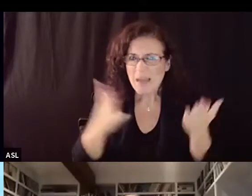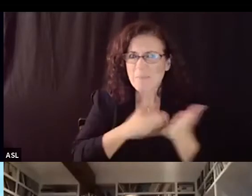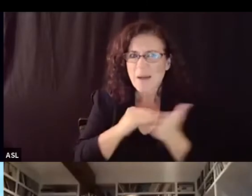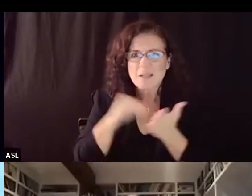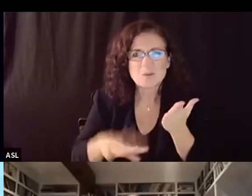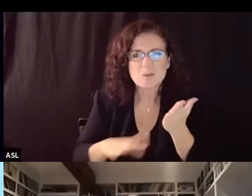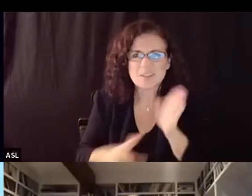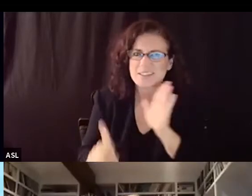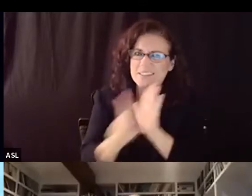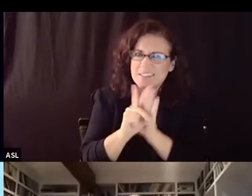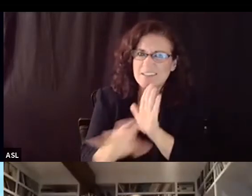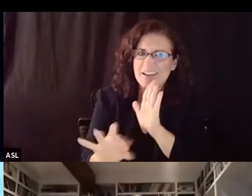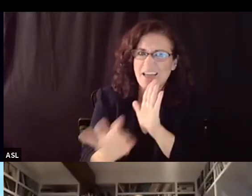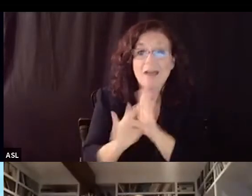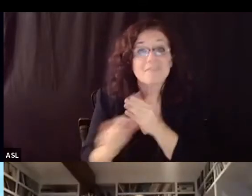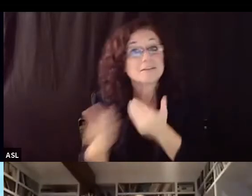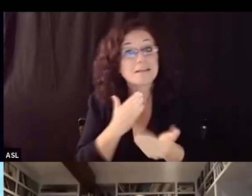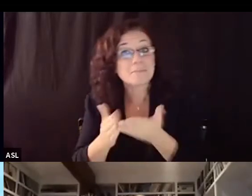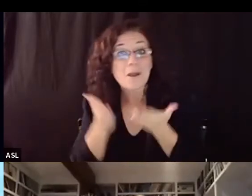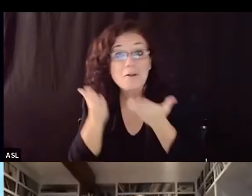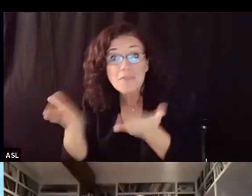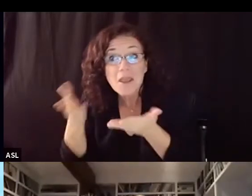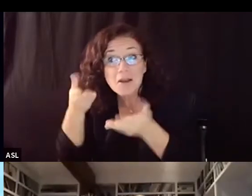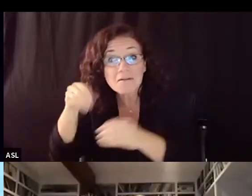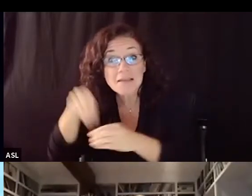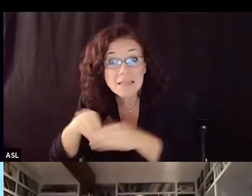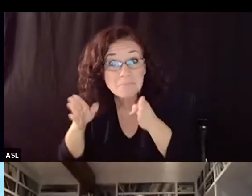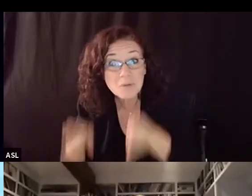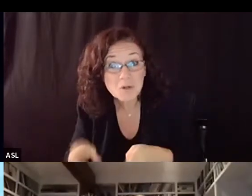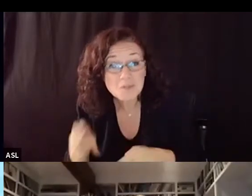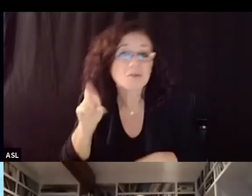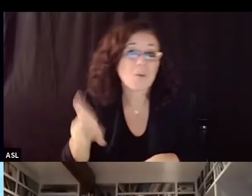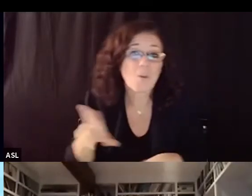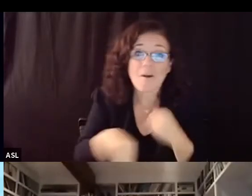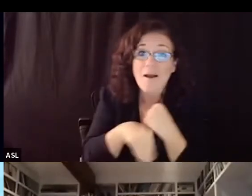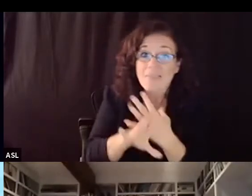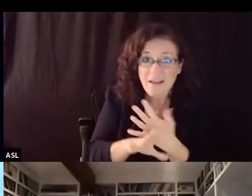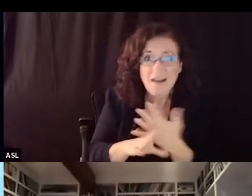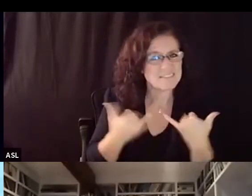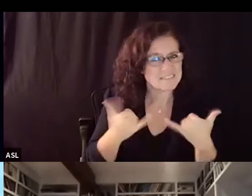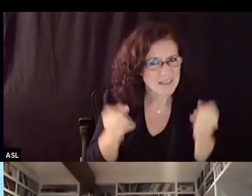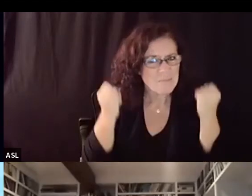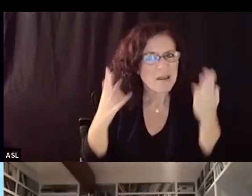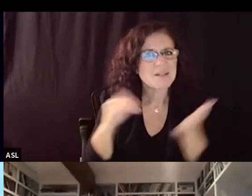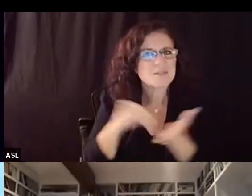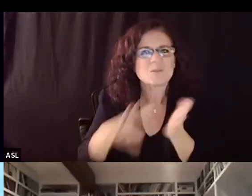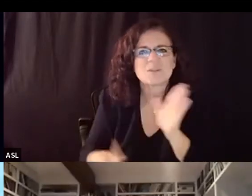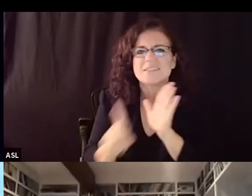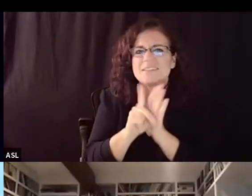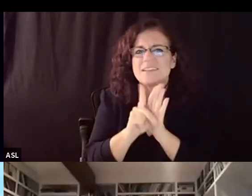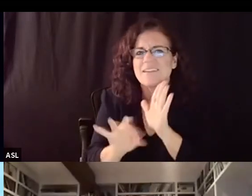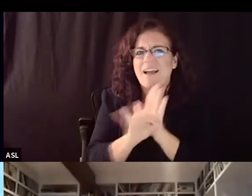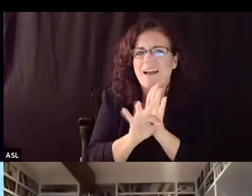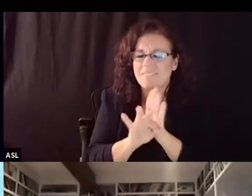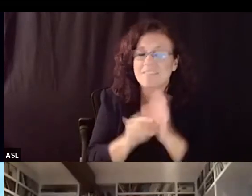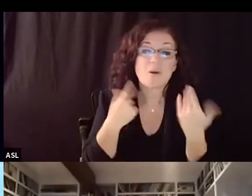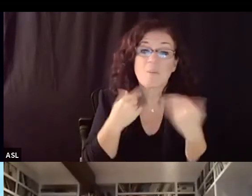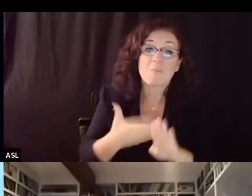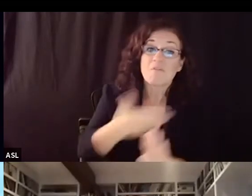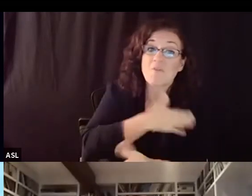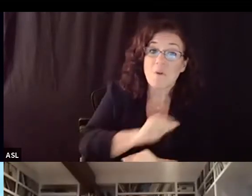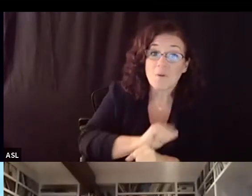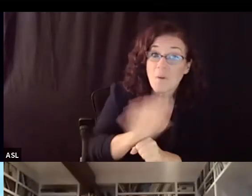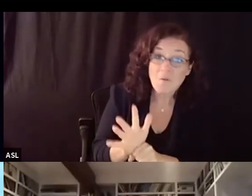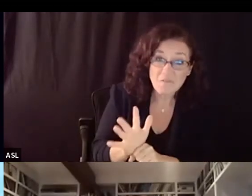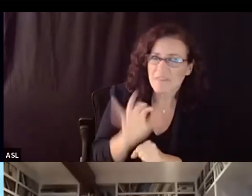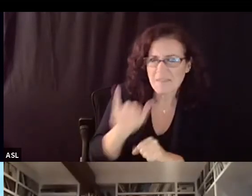we're kind of high flyers often and it's something that i deeply think about far before covid and for people who have